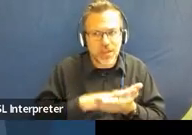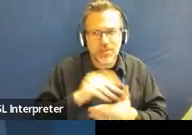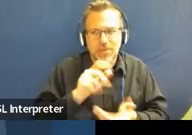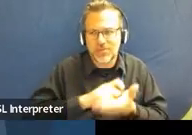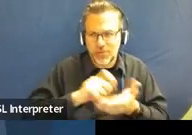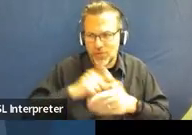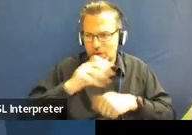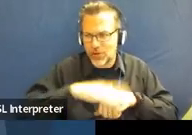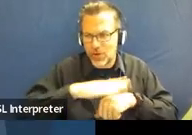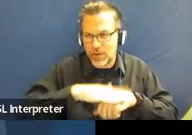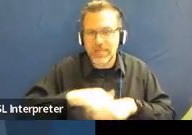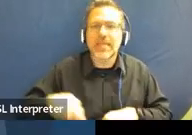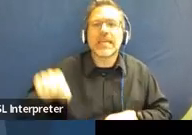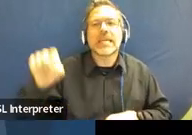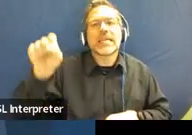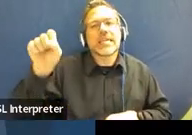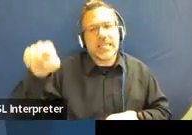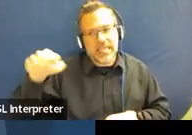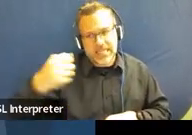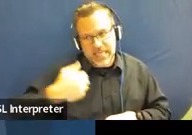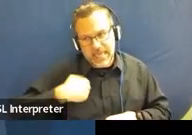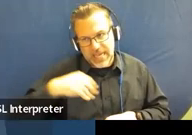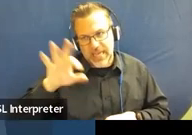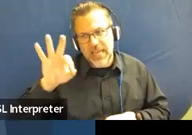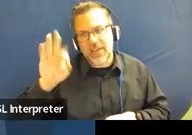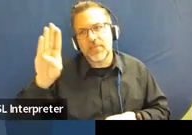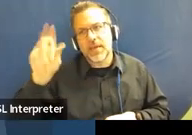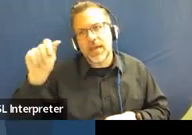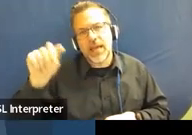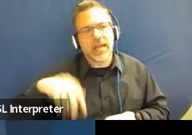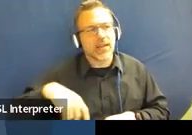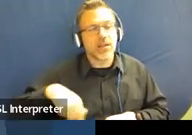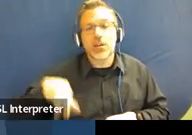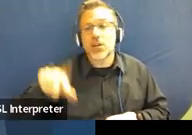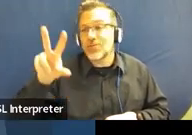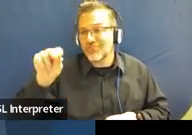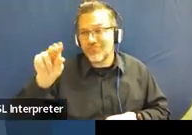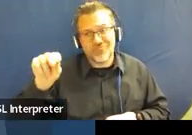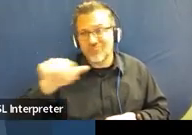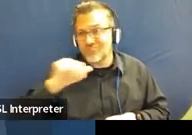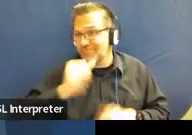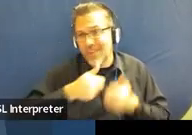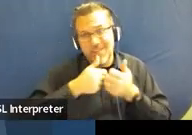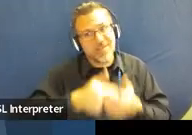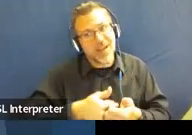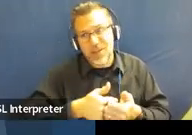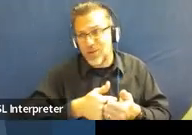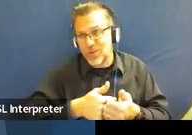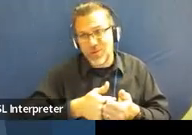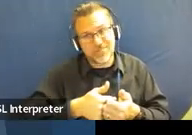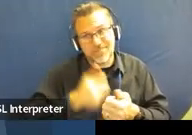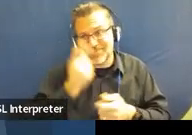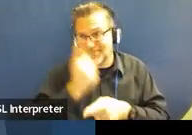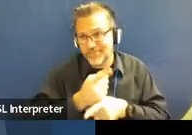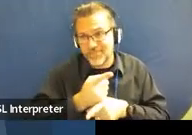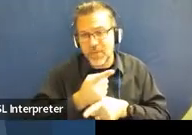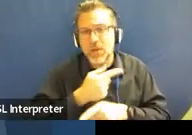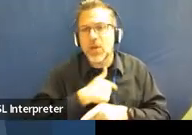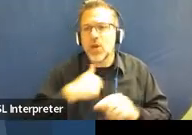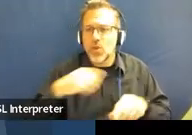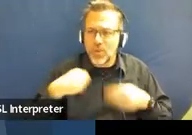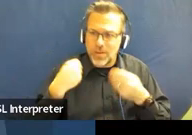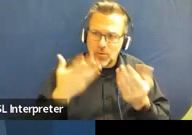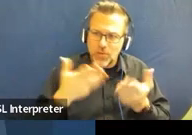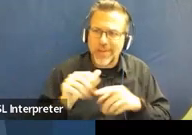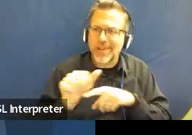Yes, the child had an FBA, and no, it was not being implemented with integrity. So what we did was we did training with all